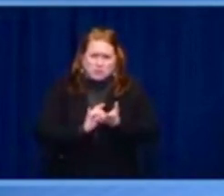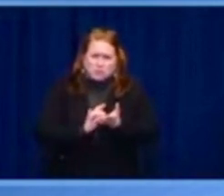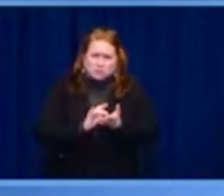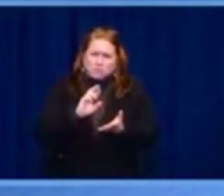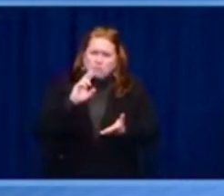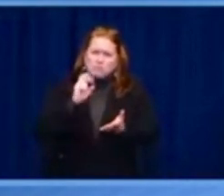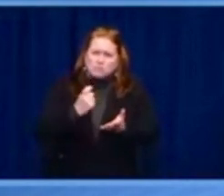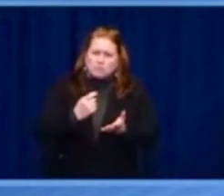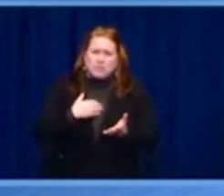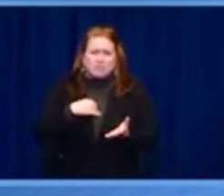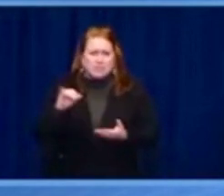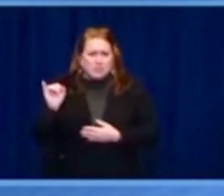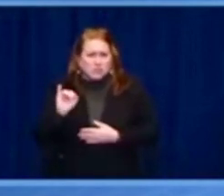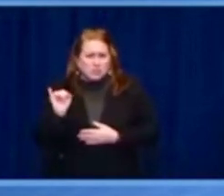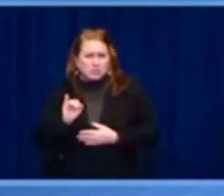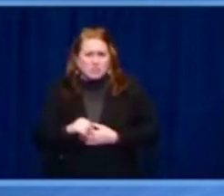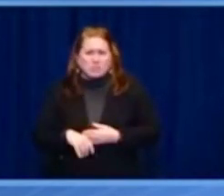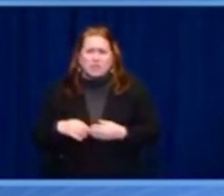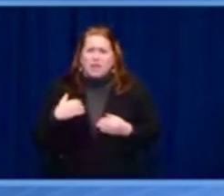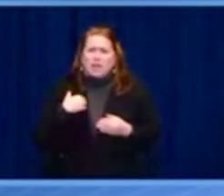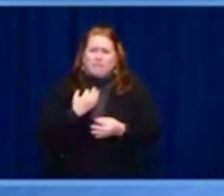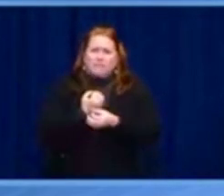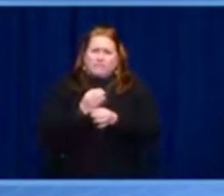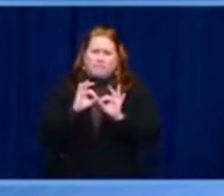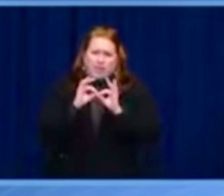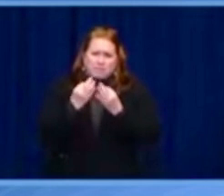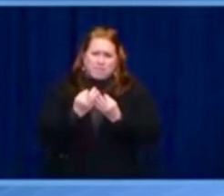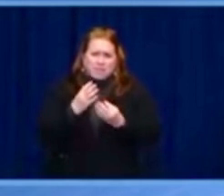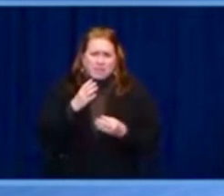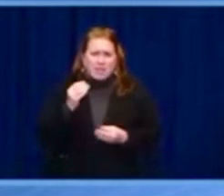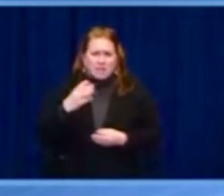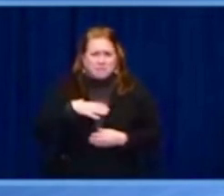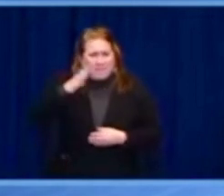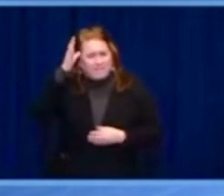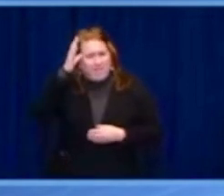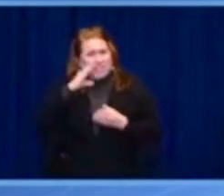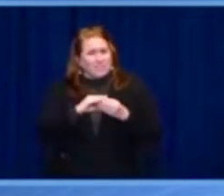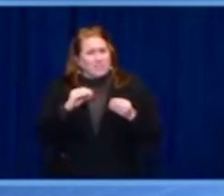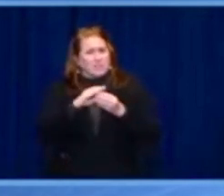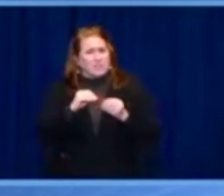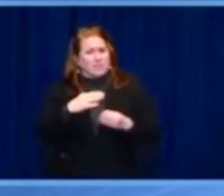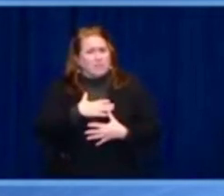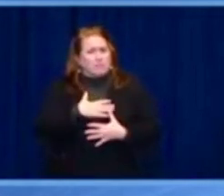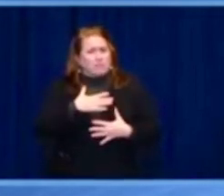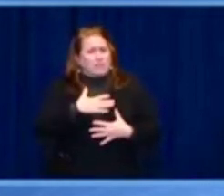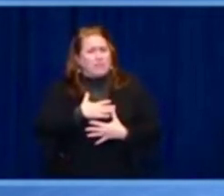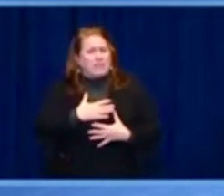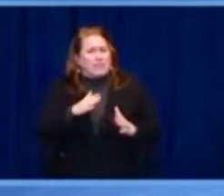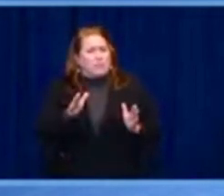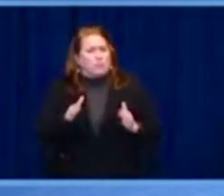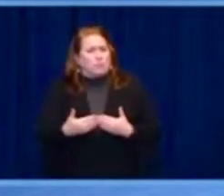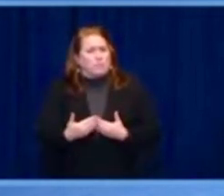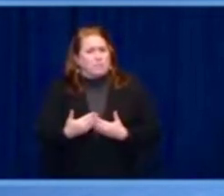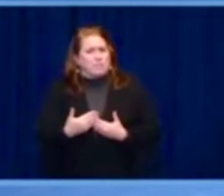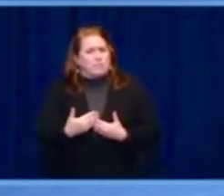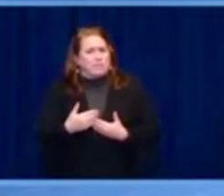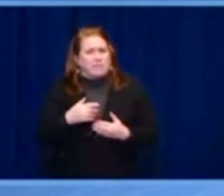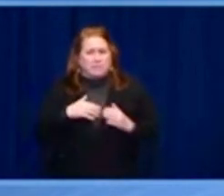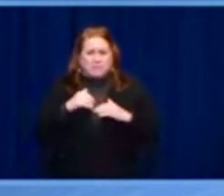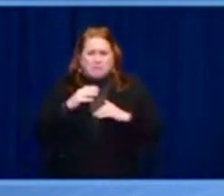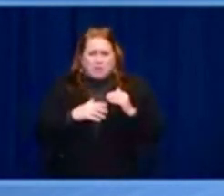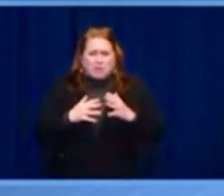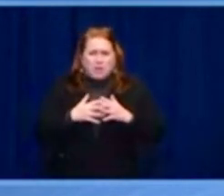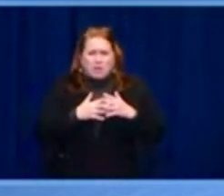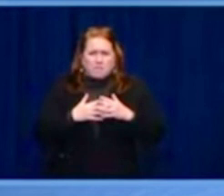the voices of extremism, attacking and undermining our democracy. The right to vote, to have your vote counted, is a